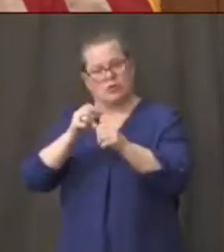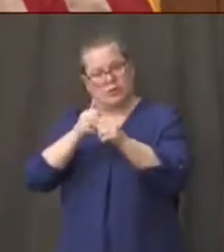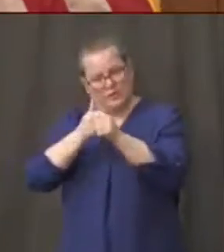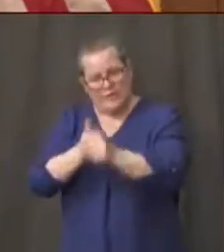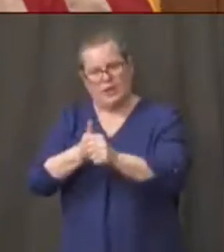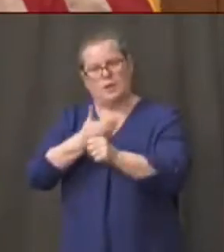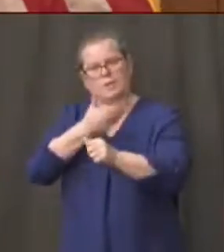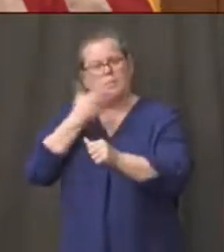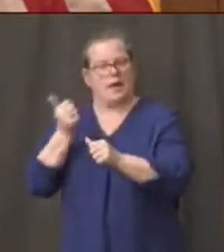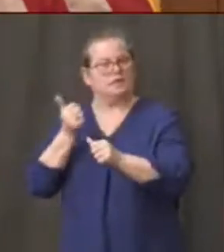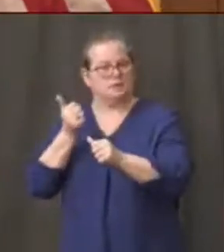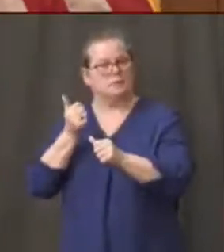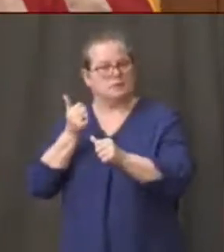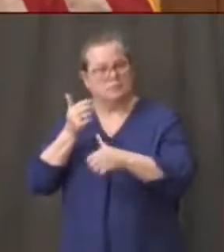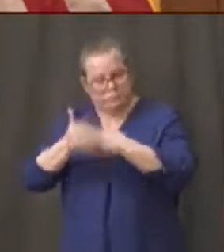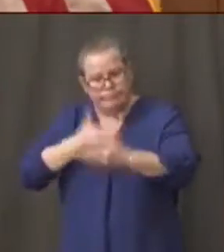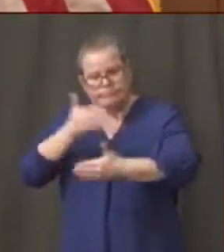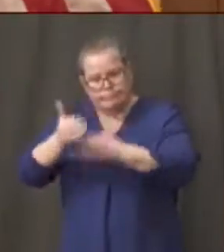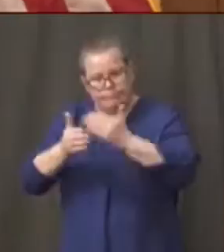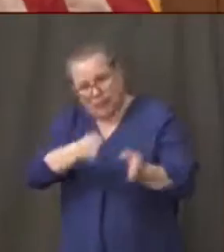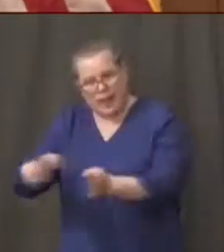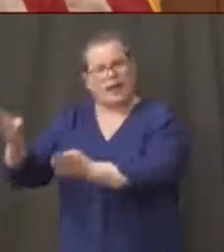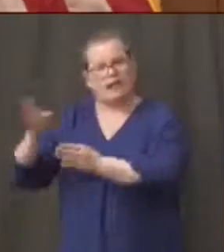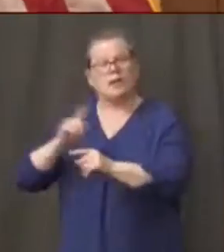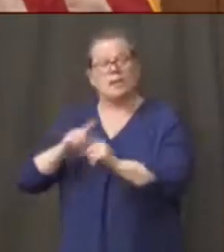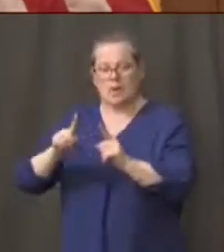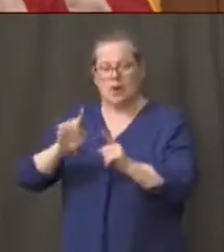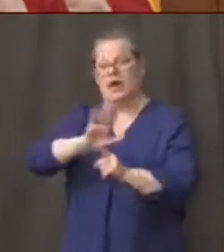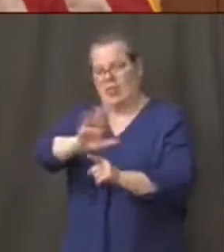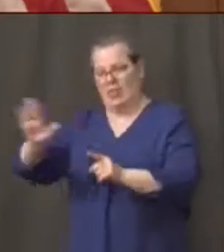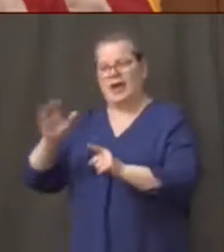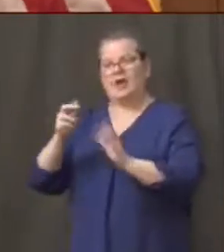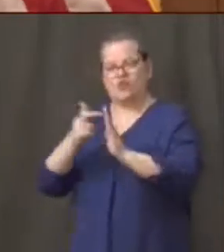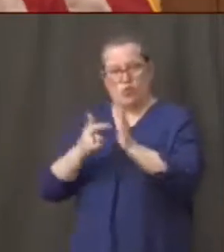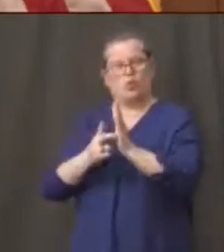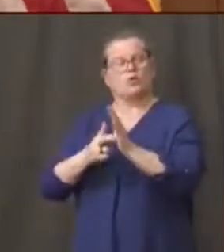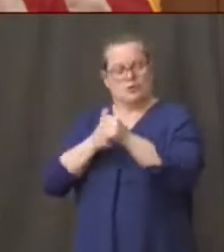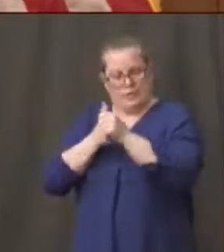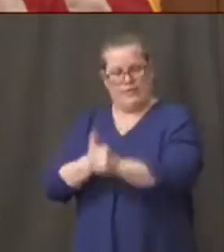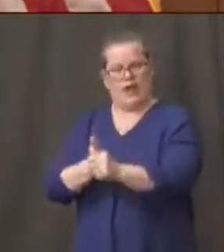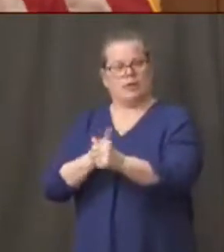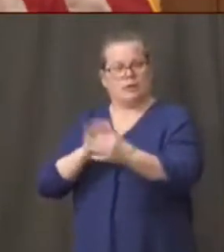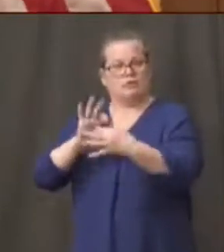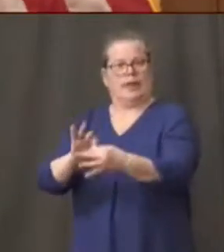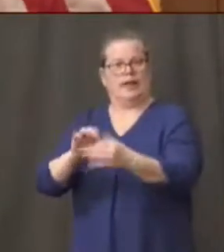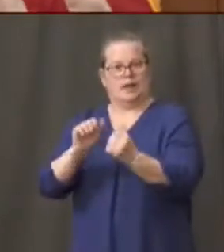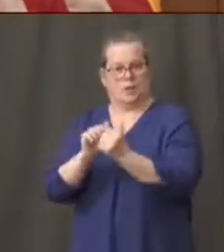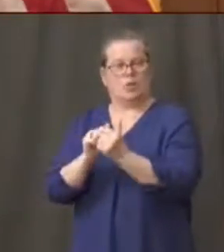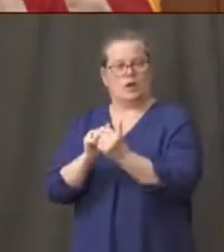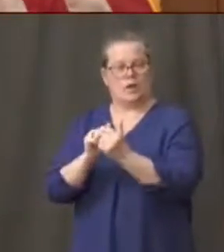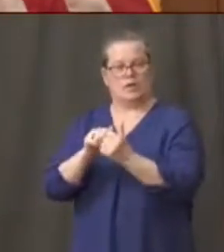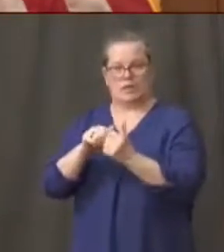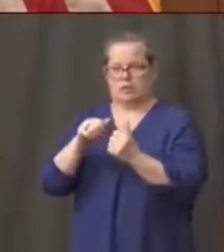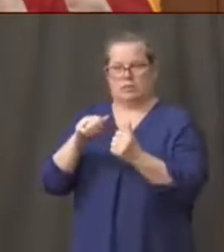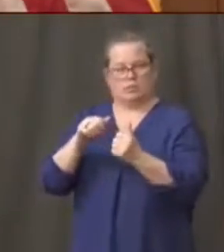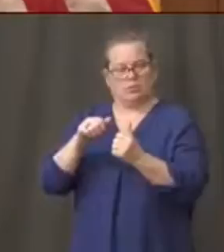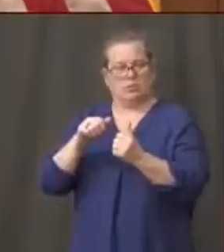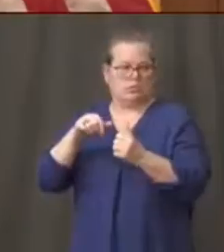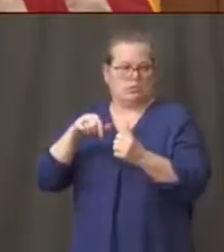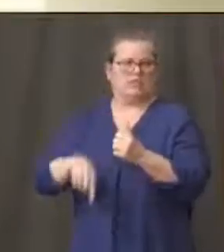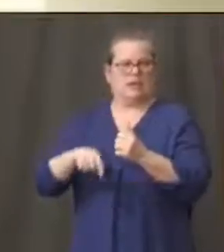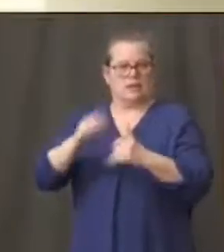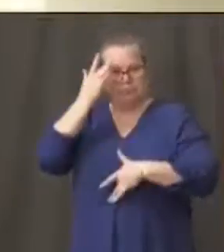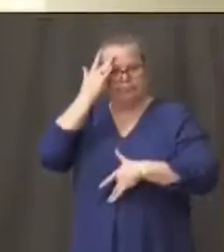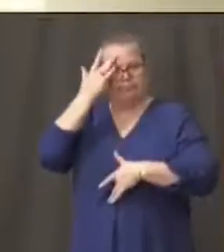their uh protocols uh as it deals with everything dealing with this issue and